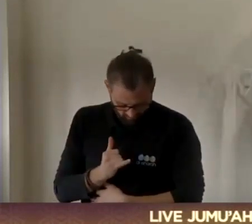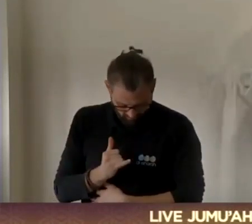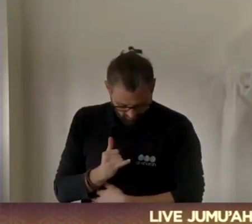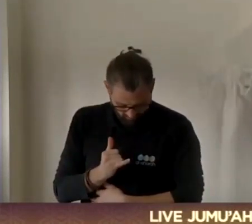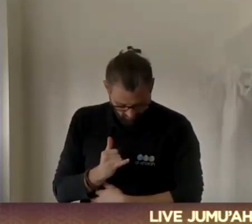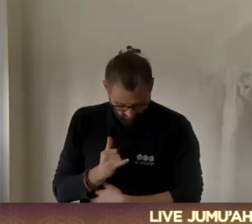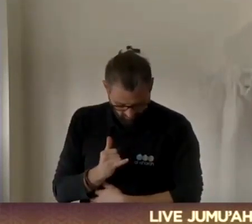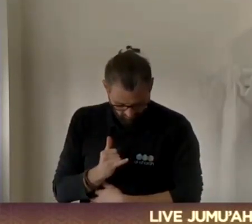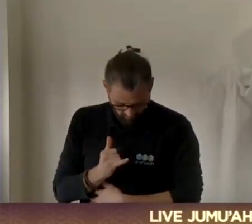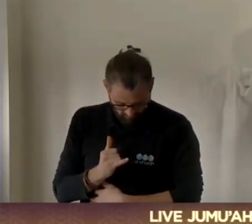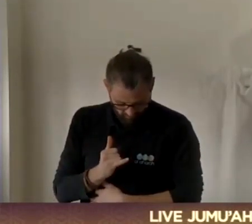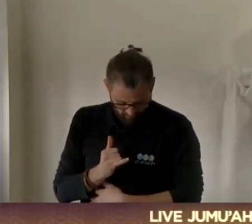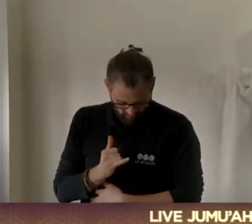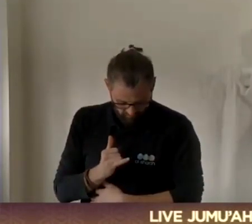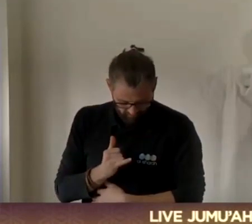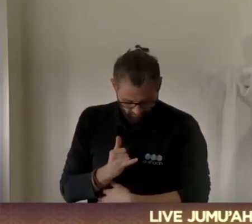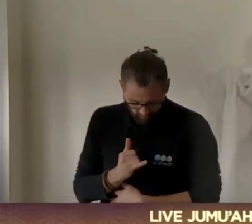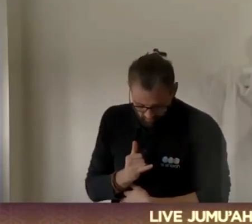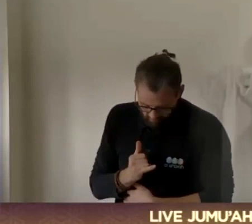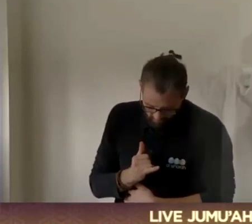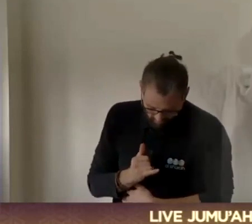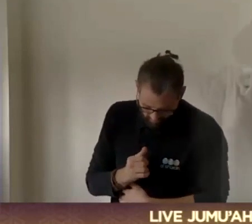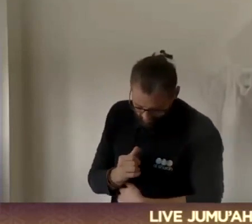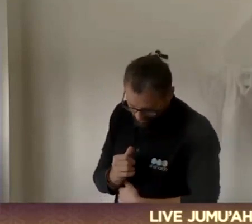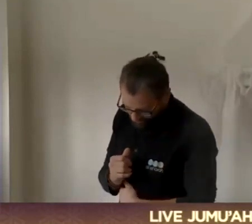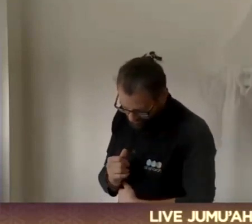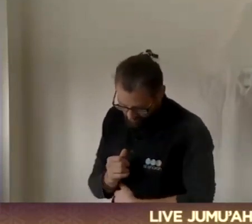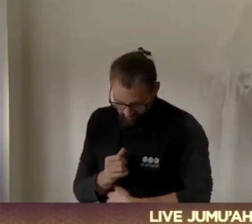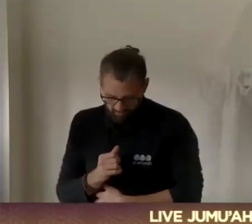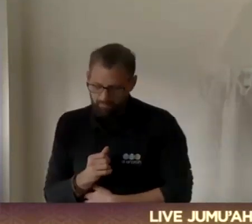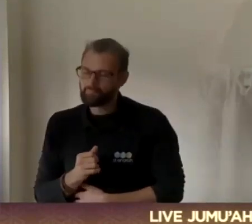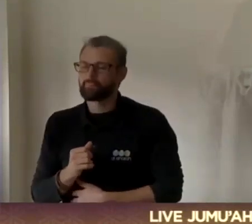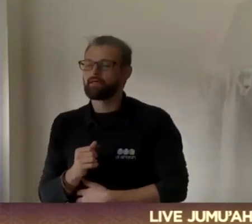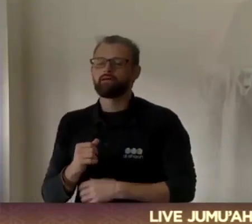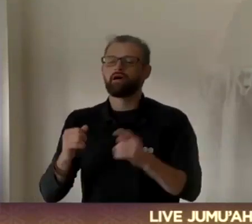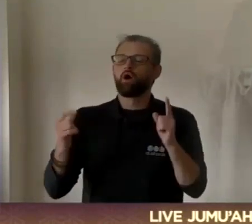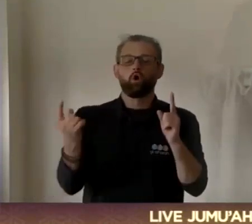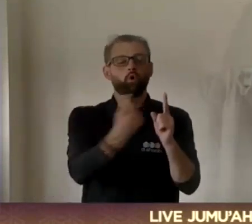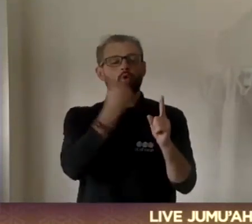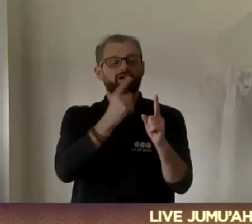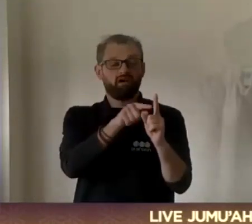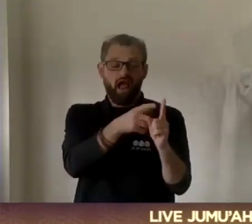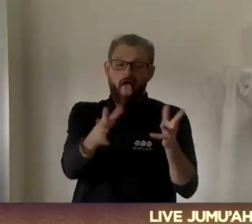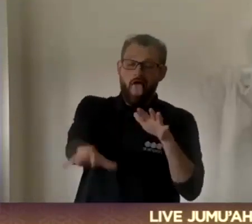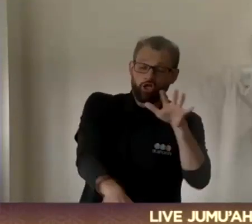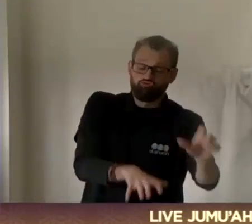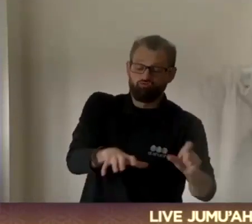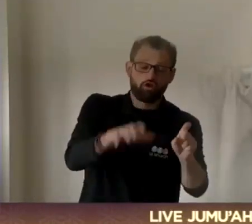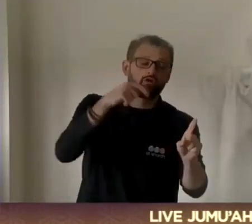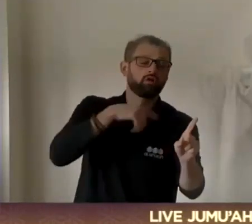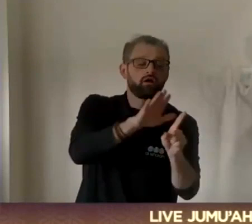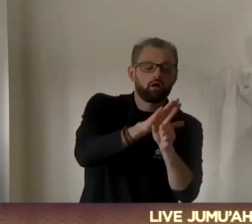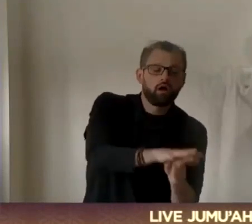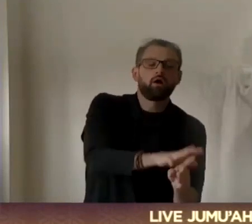That's just one narration, but there are so many others. Whoever is to alleviate the struggling or the suffering of another, Allah will